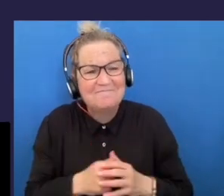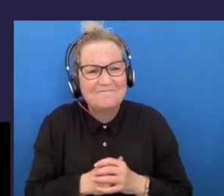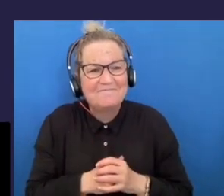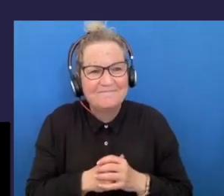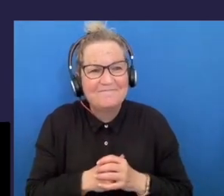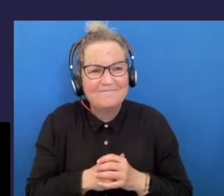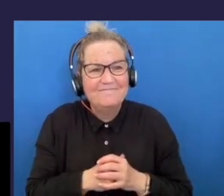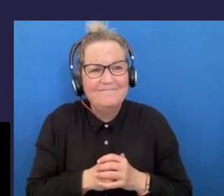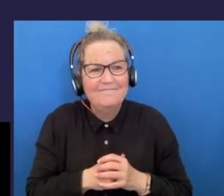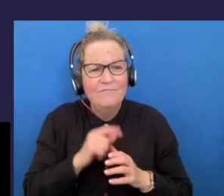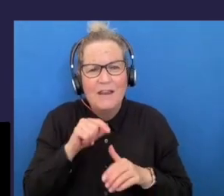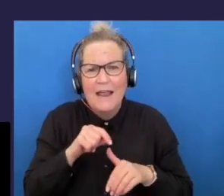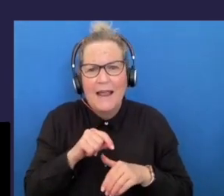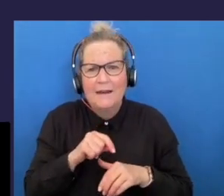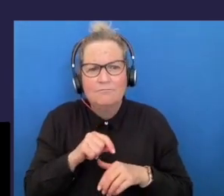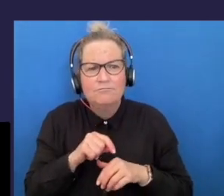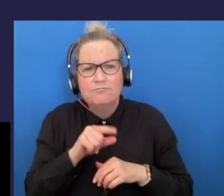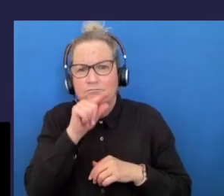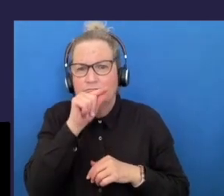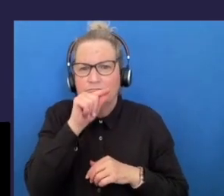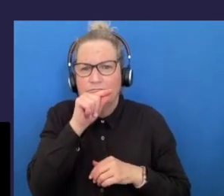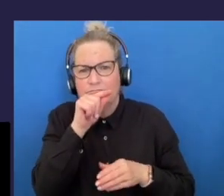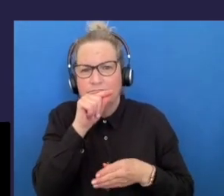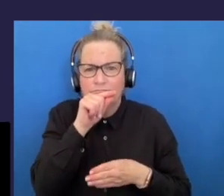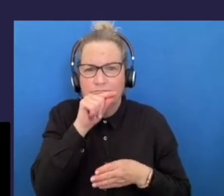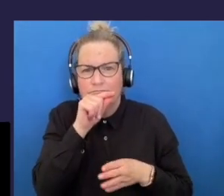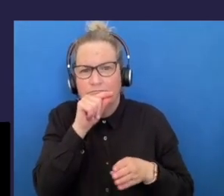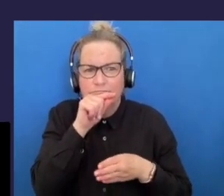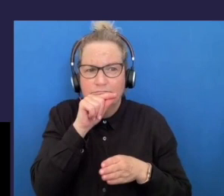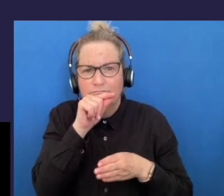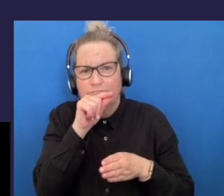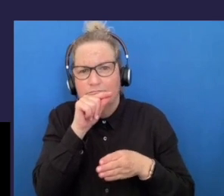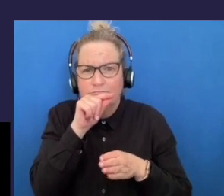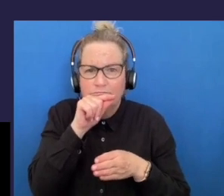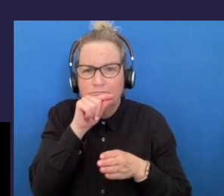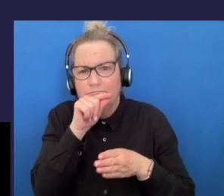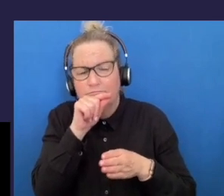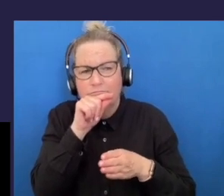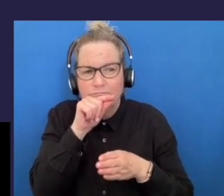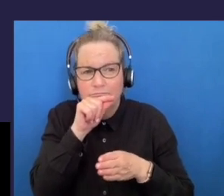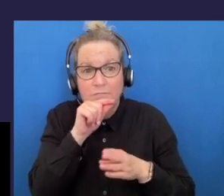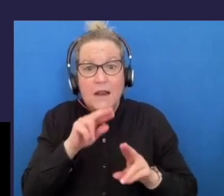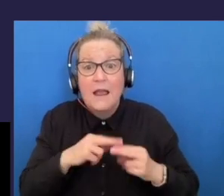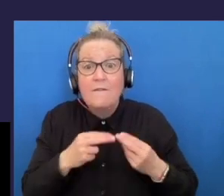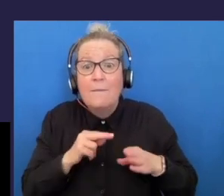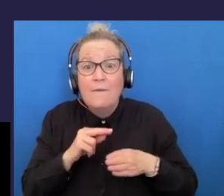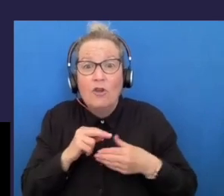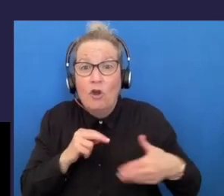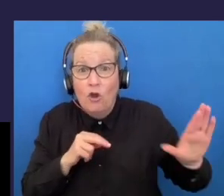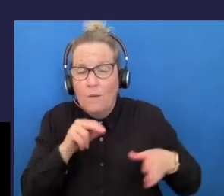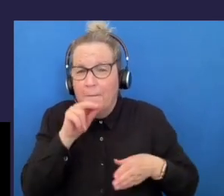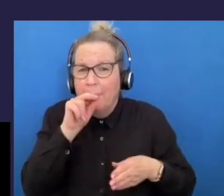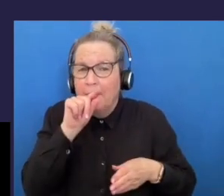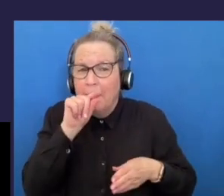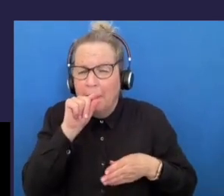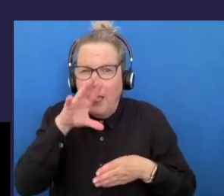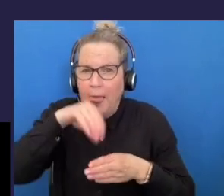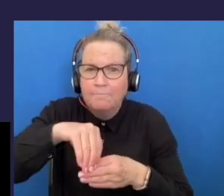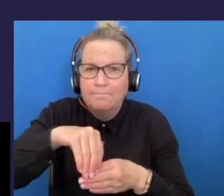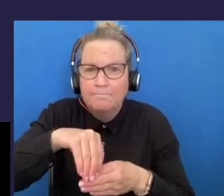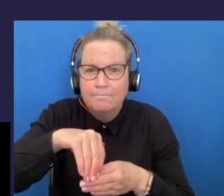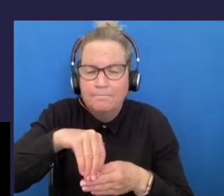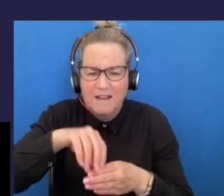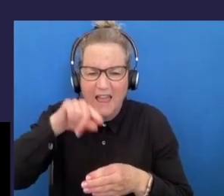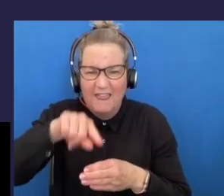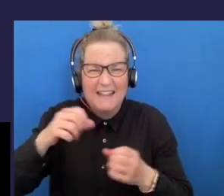in the water groom that fish get it away from family and strike but that's not love that's the use of power and